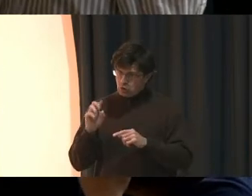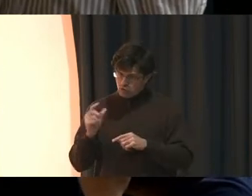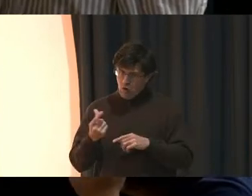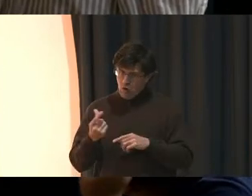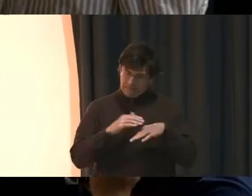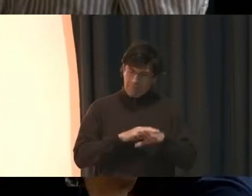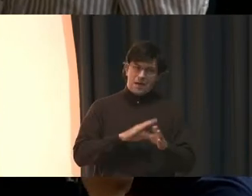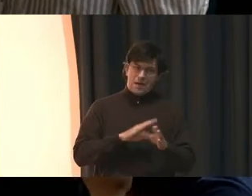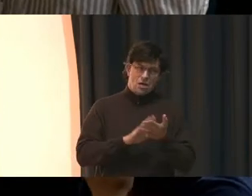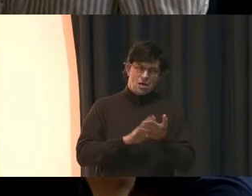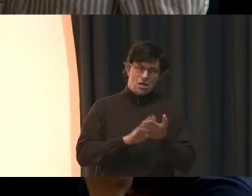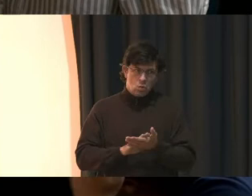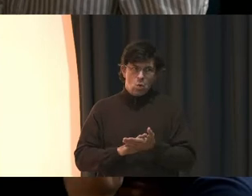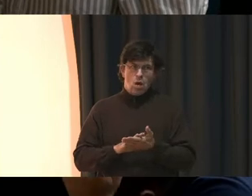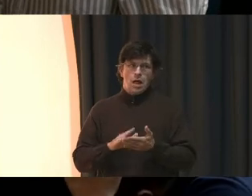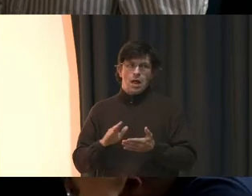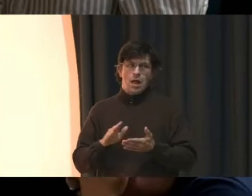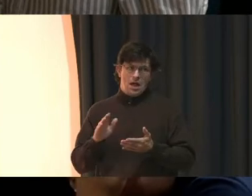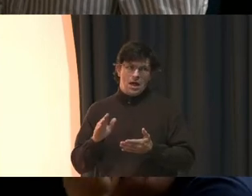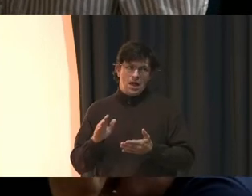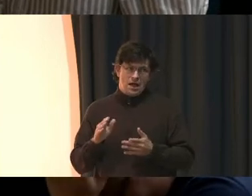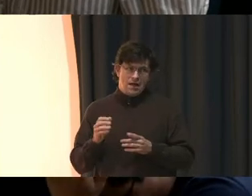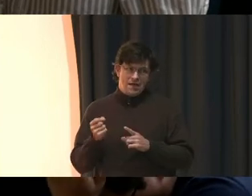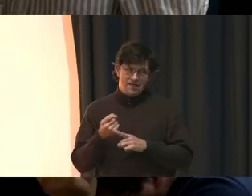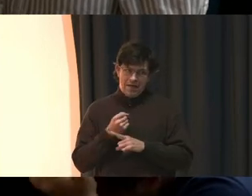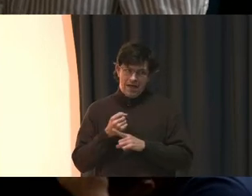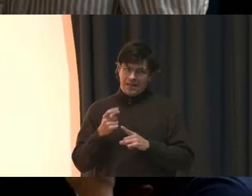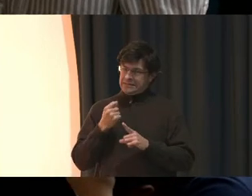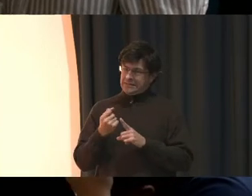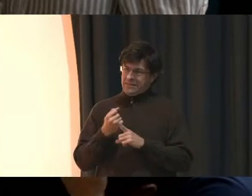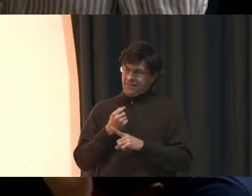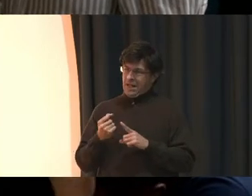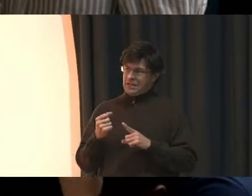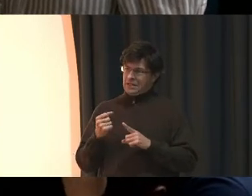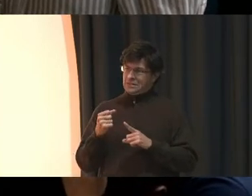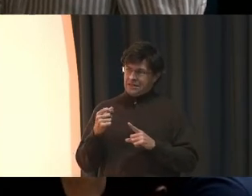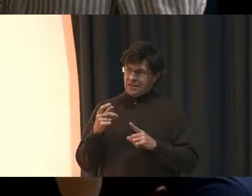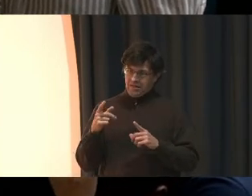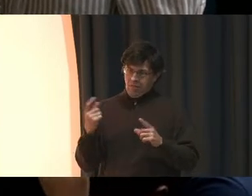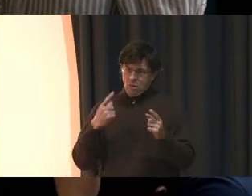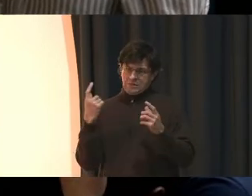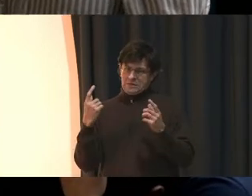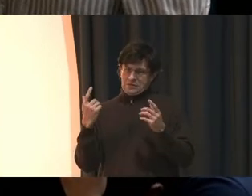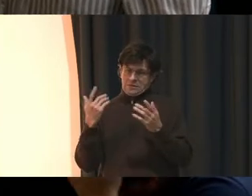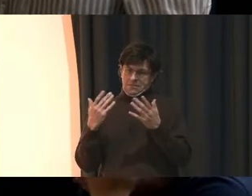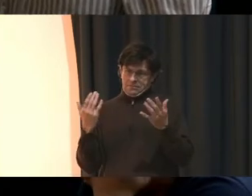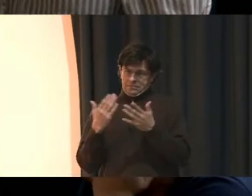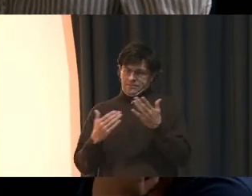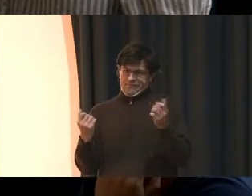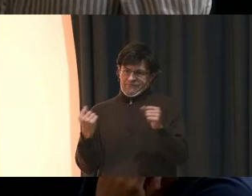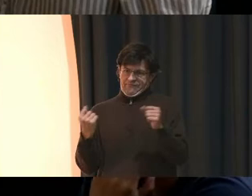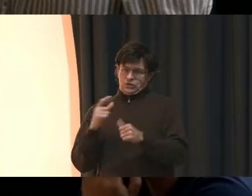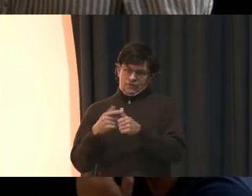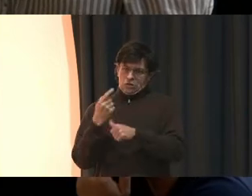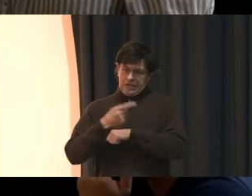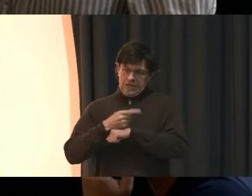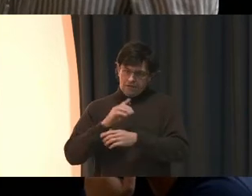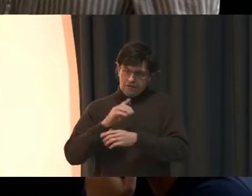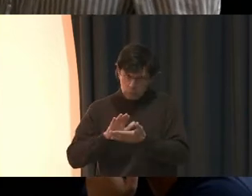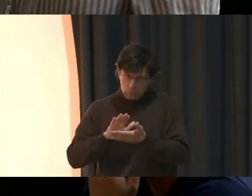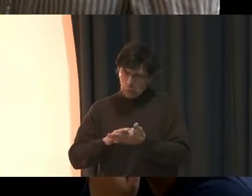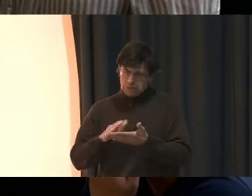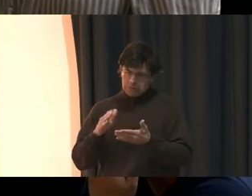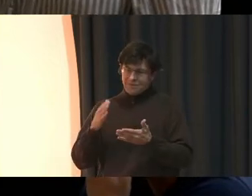into the school. You know, I mean, the violence is the violence. There was a fight the first day of school here. You know, so kids are going to fight.